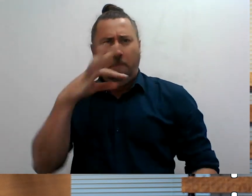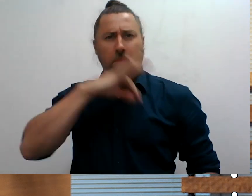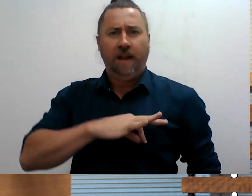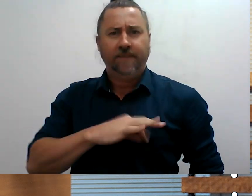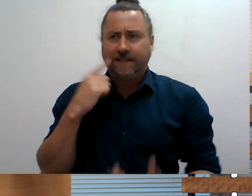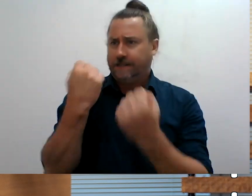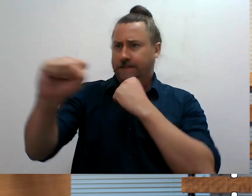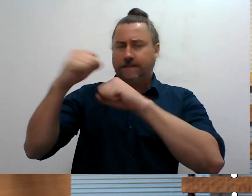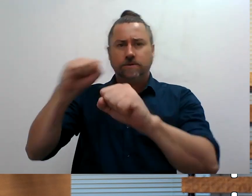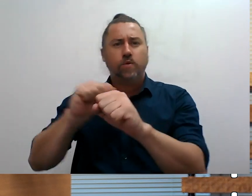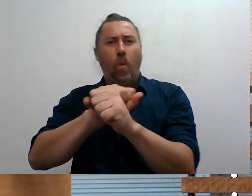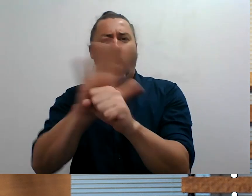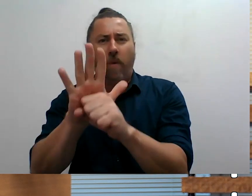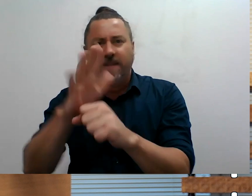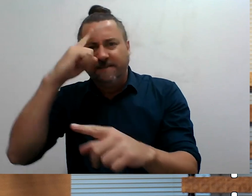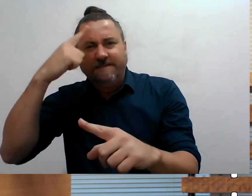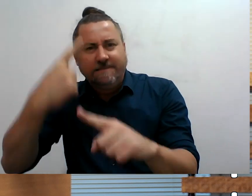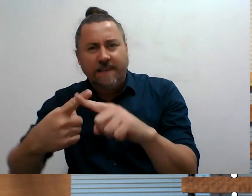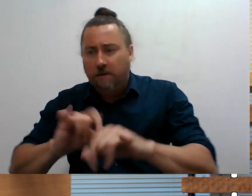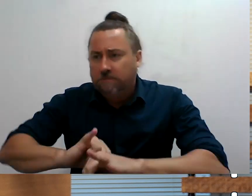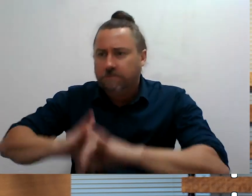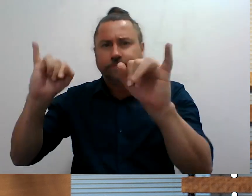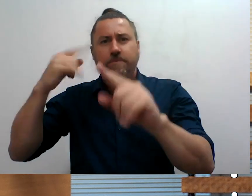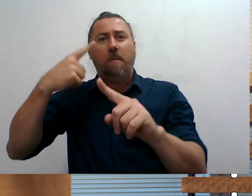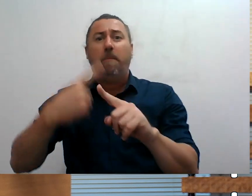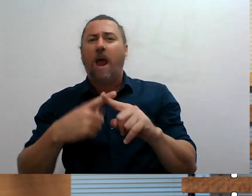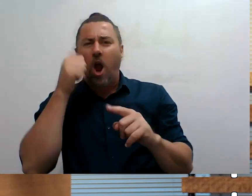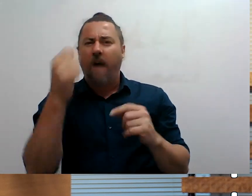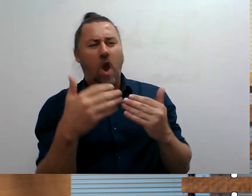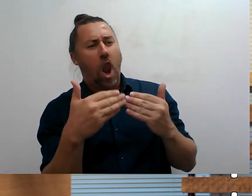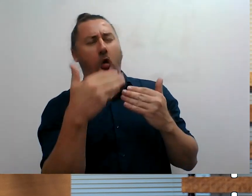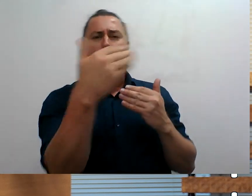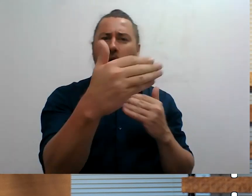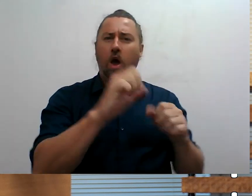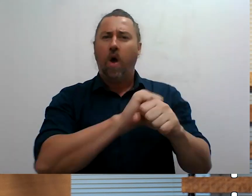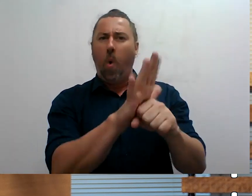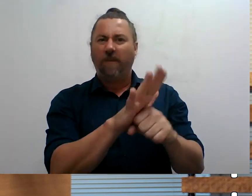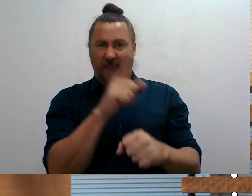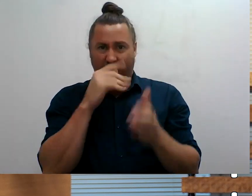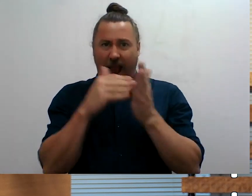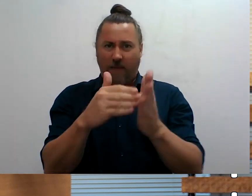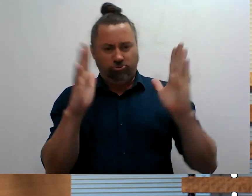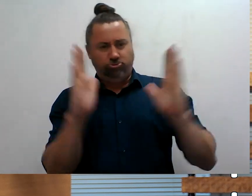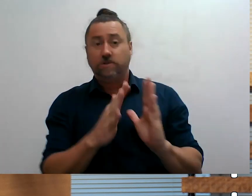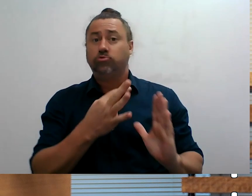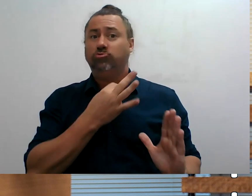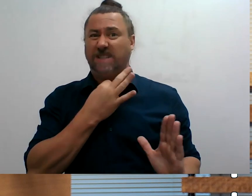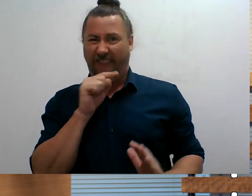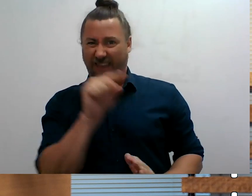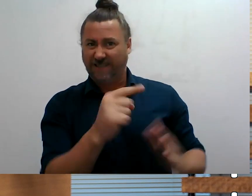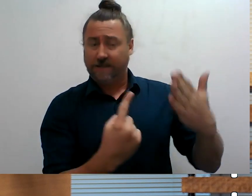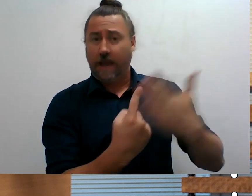-19 and can reduce our risks of getting conditions like long COVID. So what is so great about this new booster? What is the difference?